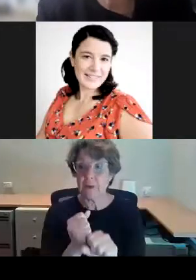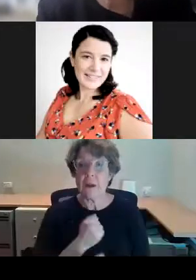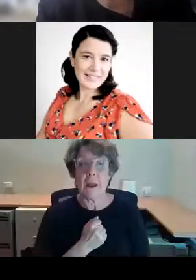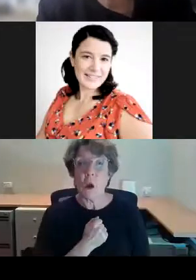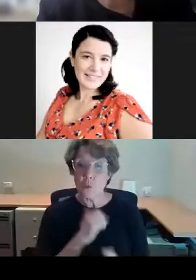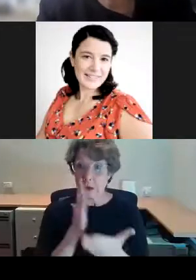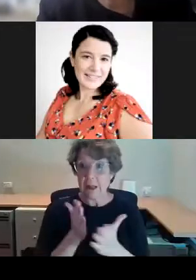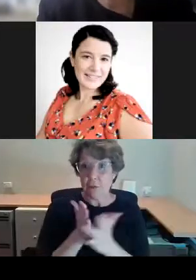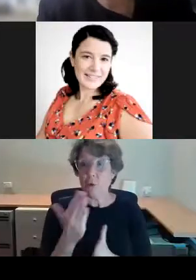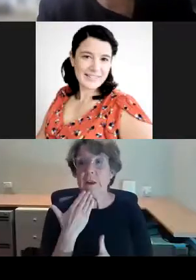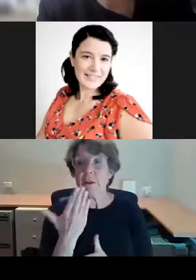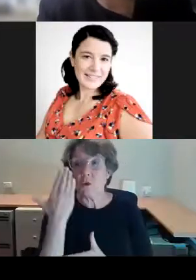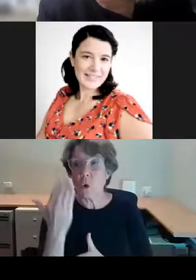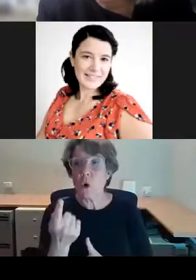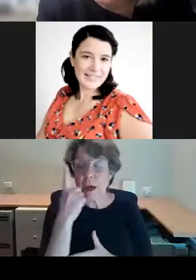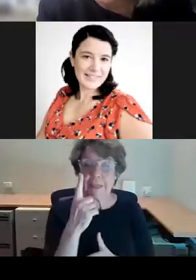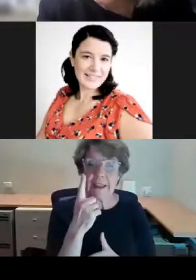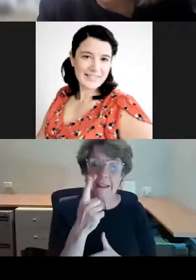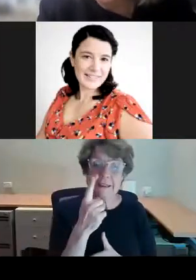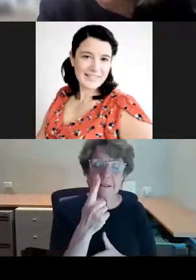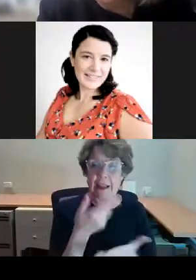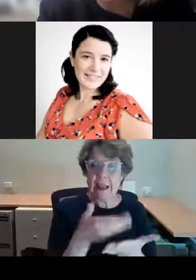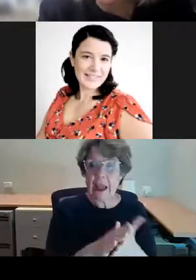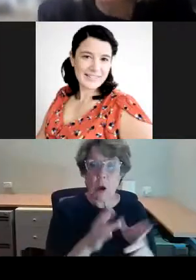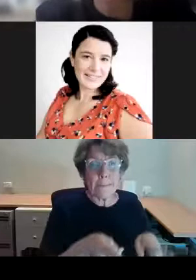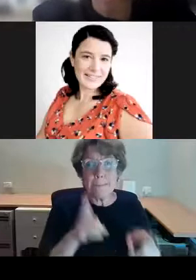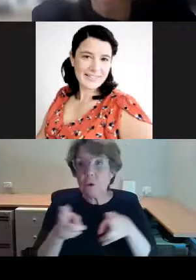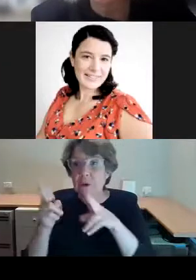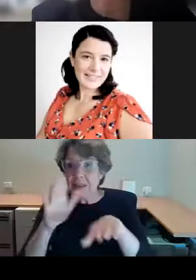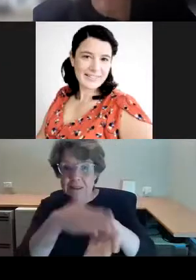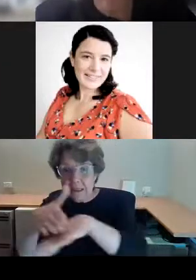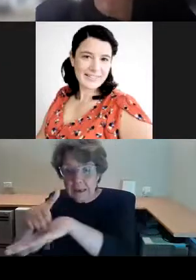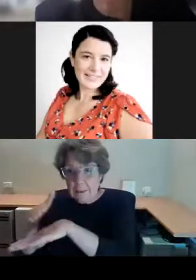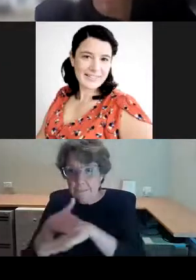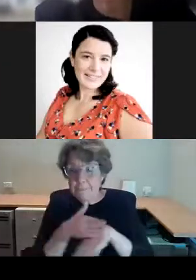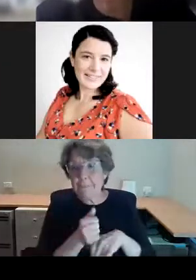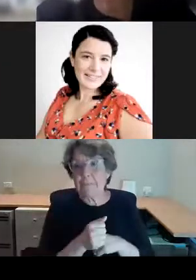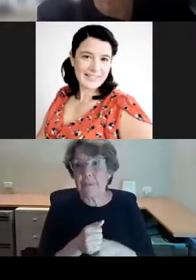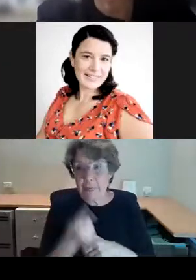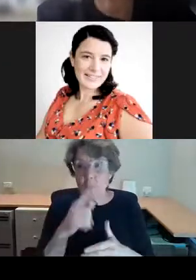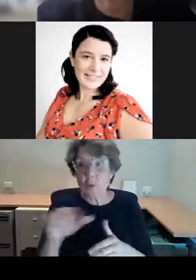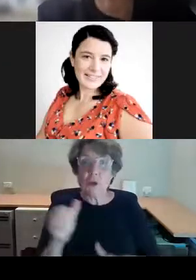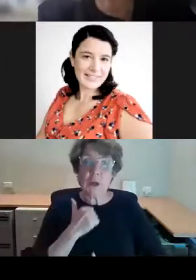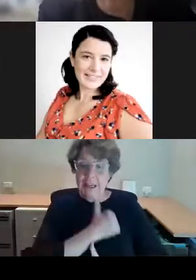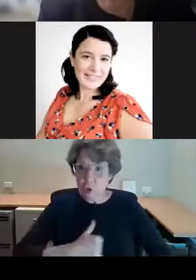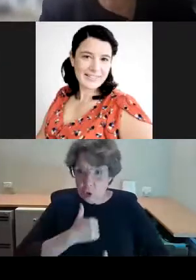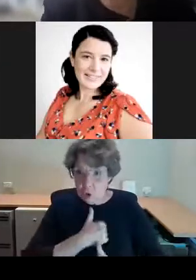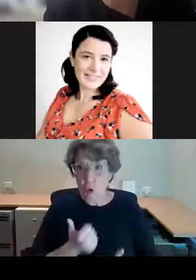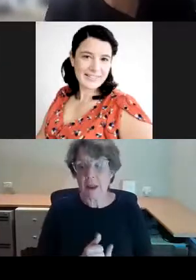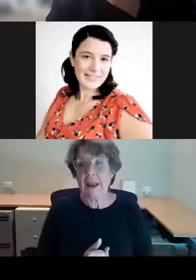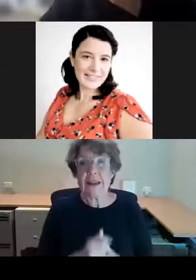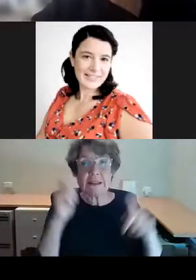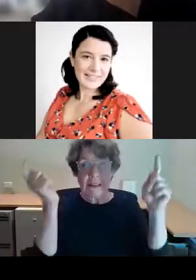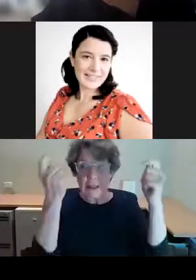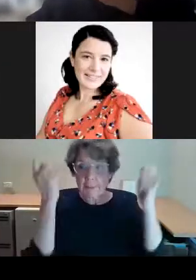was that the setting of buildings is something that we should really enjoy and celebrate, and Sydney Town Hall and the